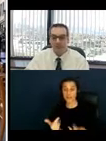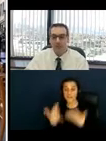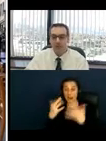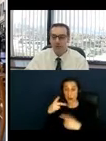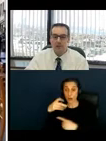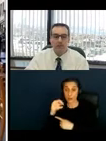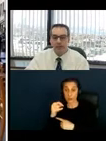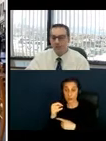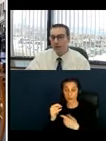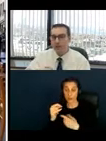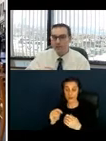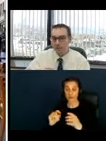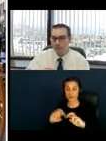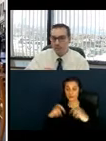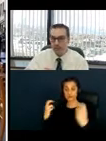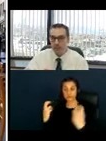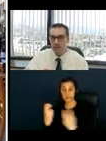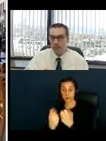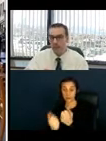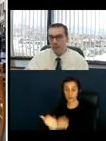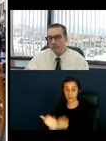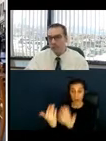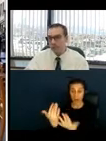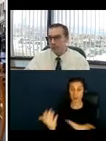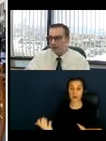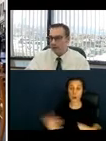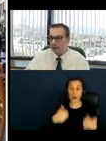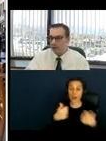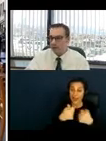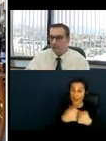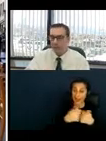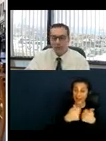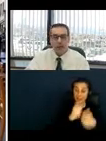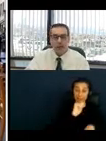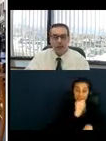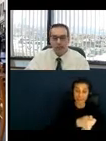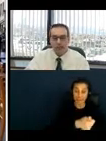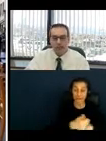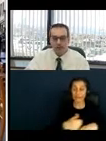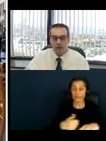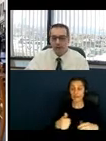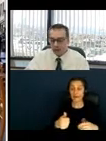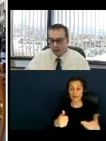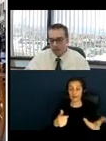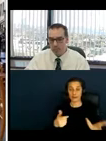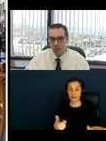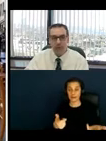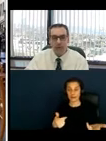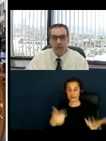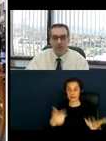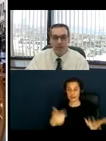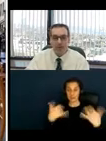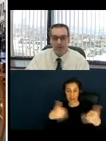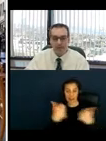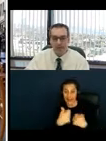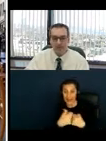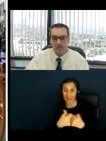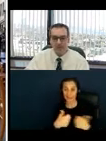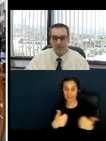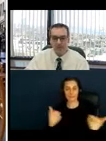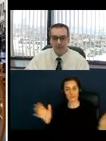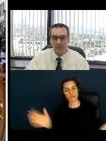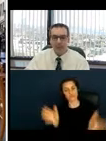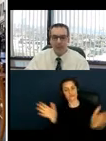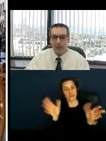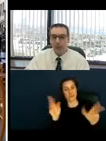being offered or other related attractions being provided to try to promote the outdoor dining activities?